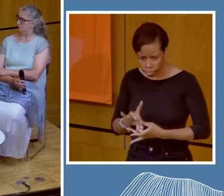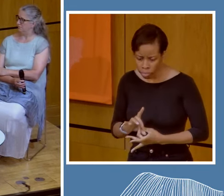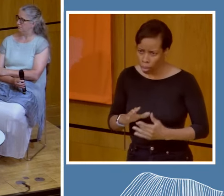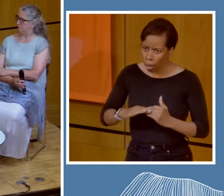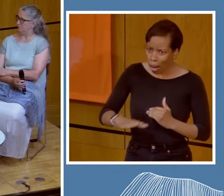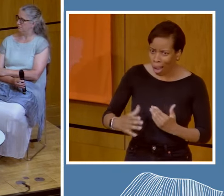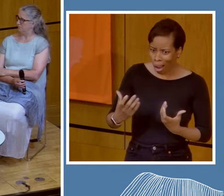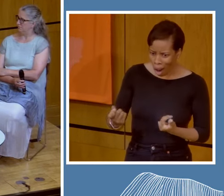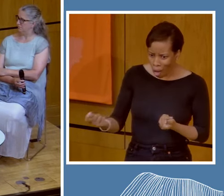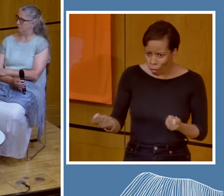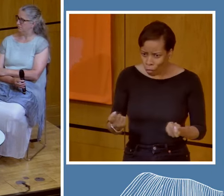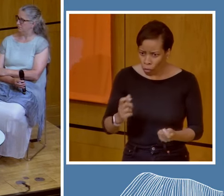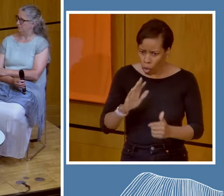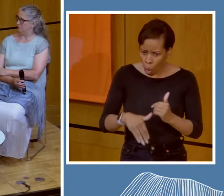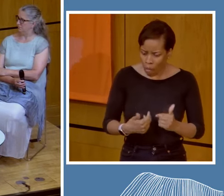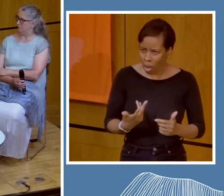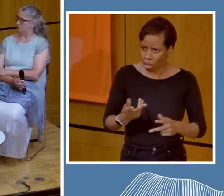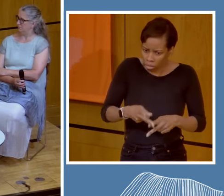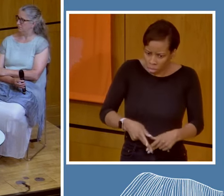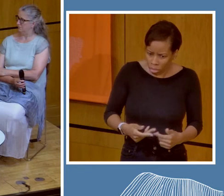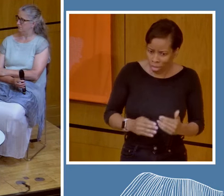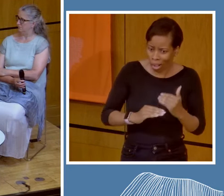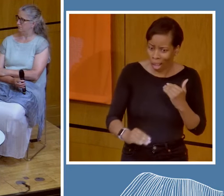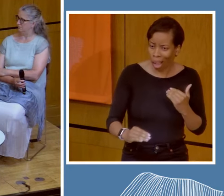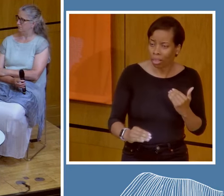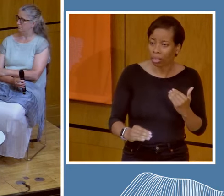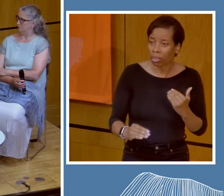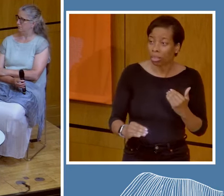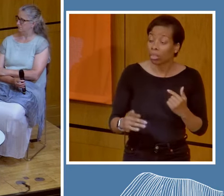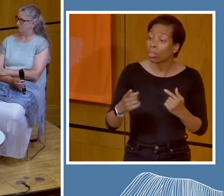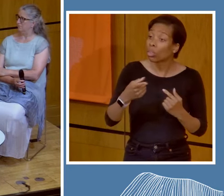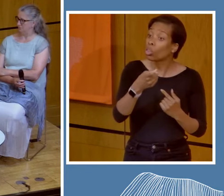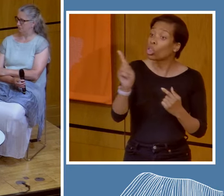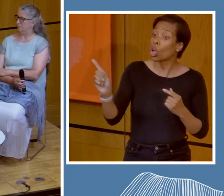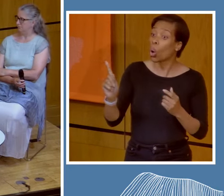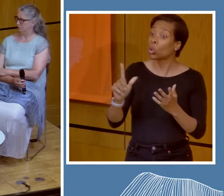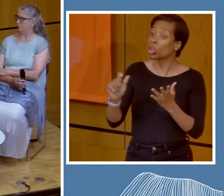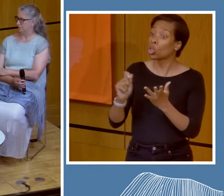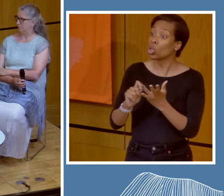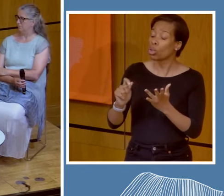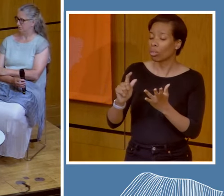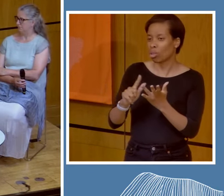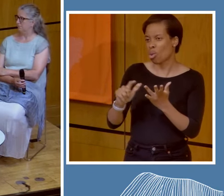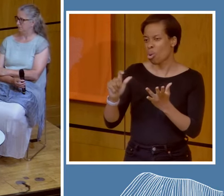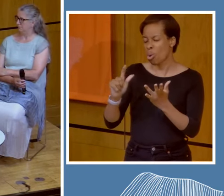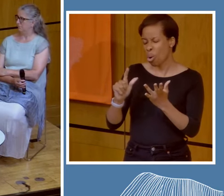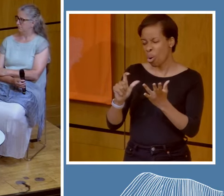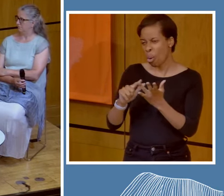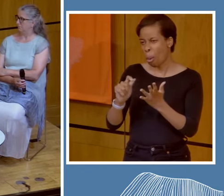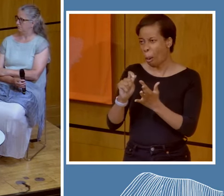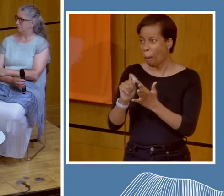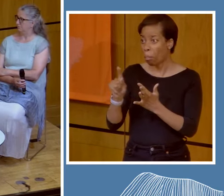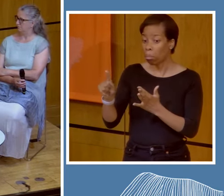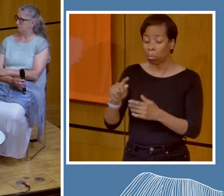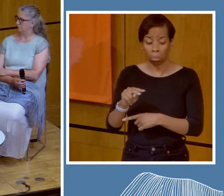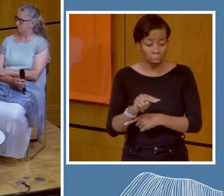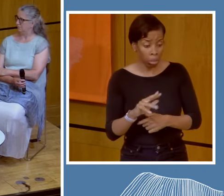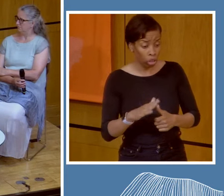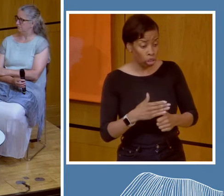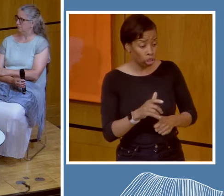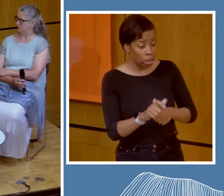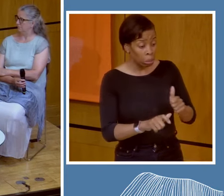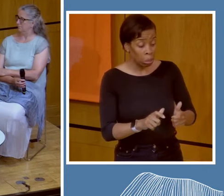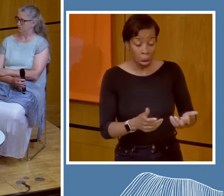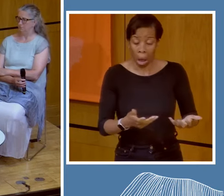becomes even more complicated when you have nation states that don't recognize indigenous peoples as a peoples. We heard from a panel this morning, of course, in the case of